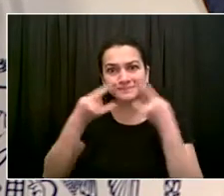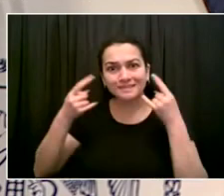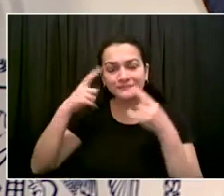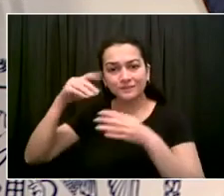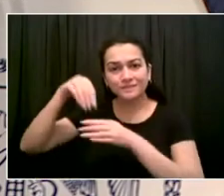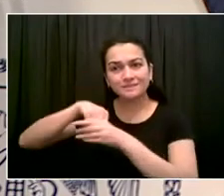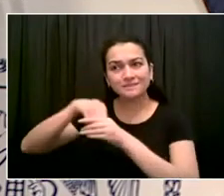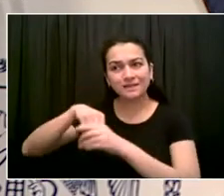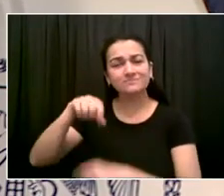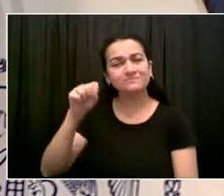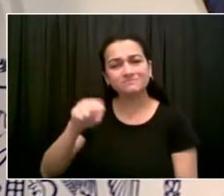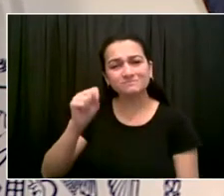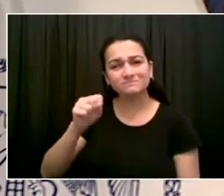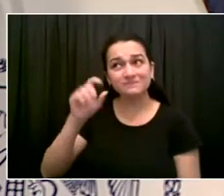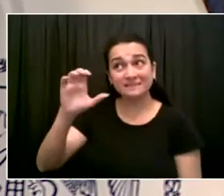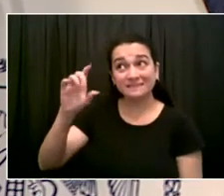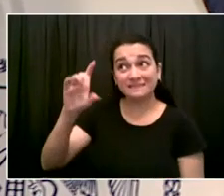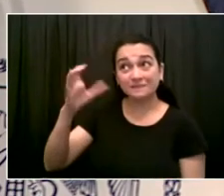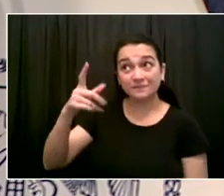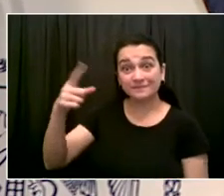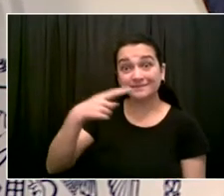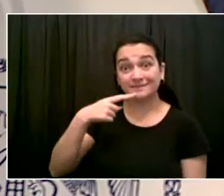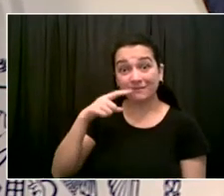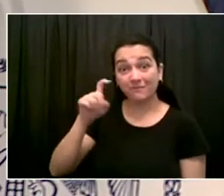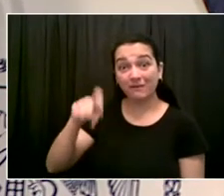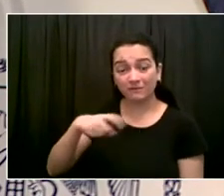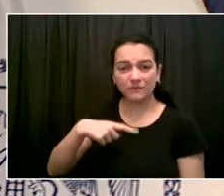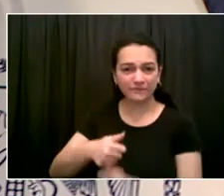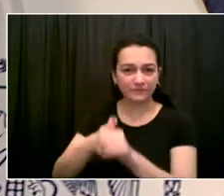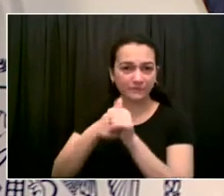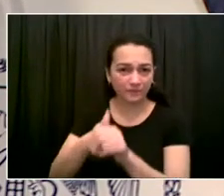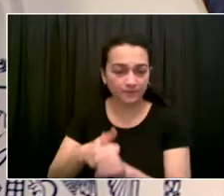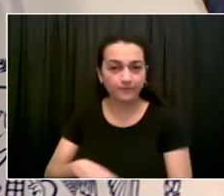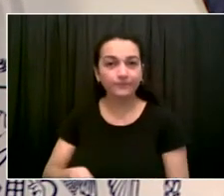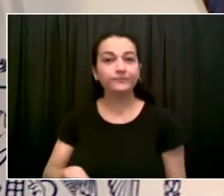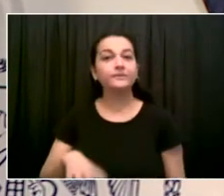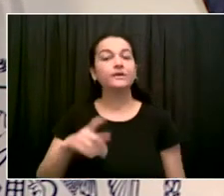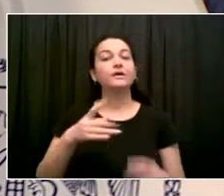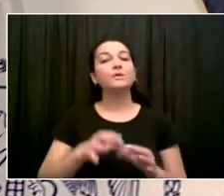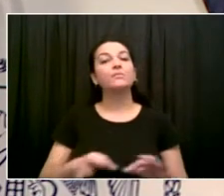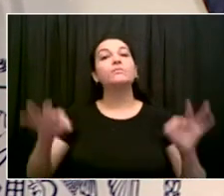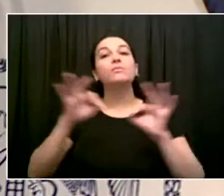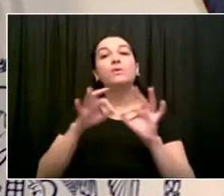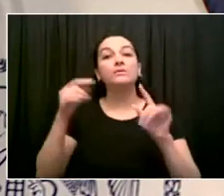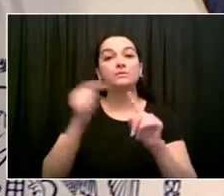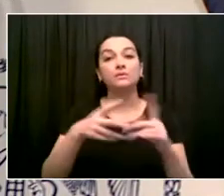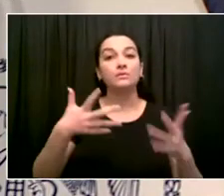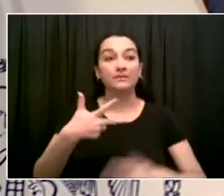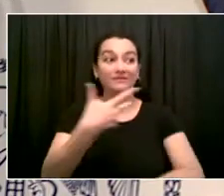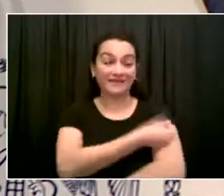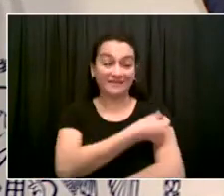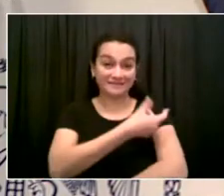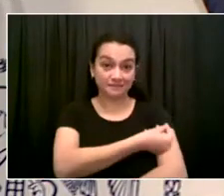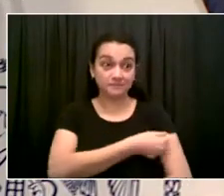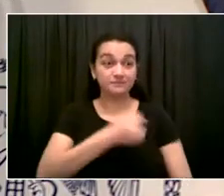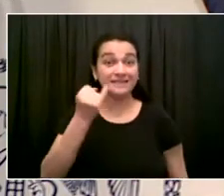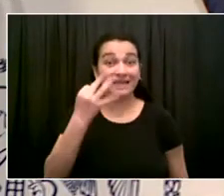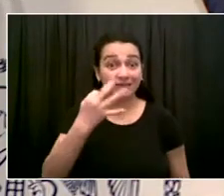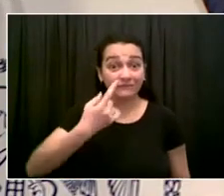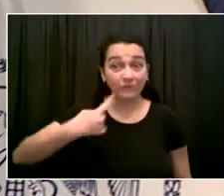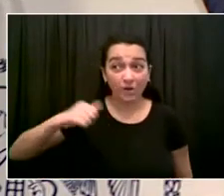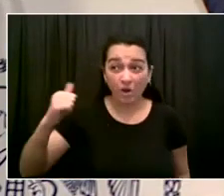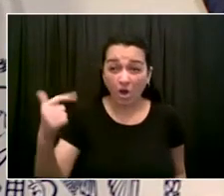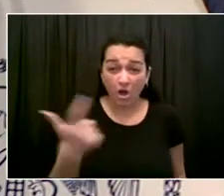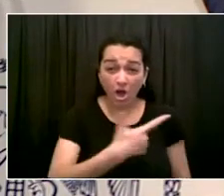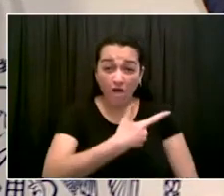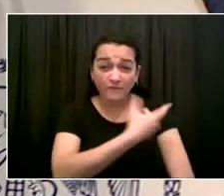you different opportunities and rights than unvaccinated people. And that setting, that clear message, that clear separation